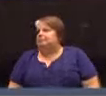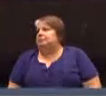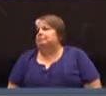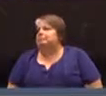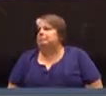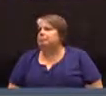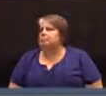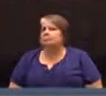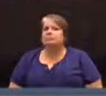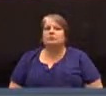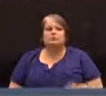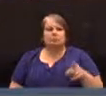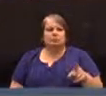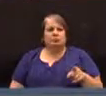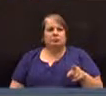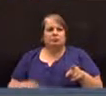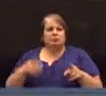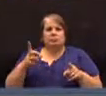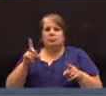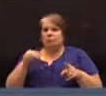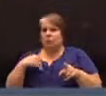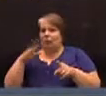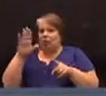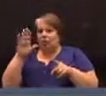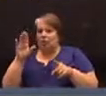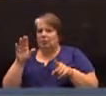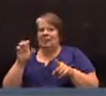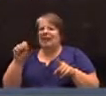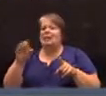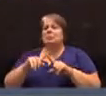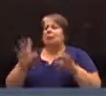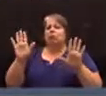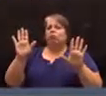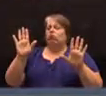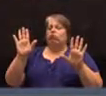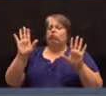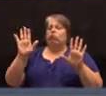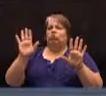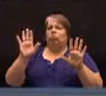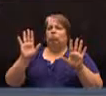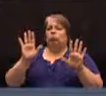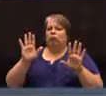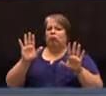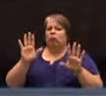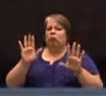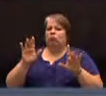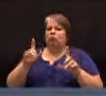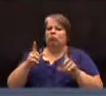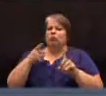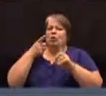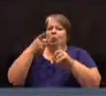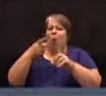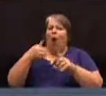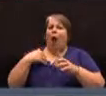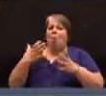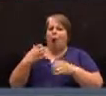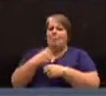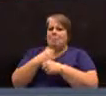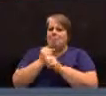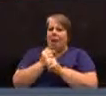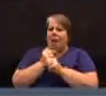Mr. Cummings, did you have your hand up? Yes, please. On another issue. Why? That I want to mention.